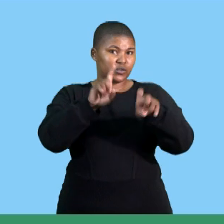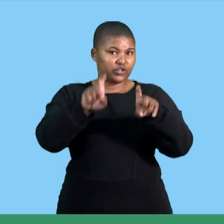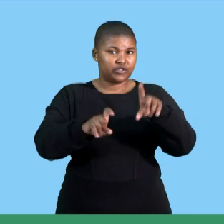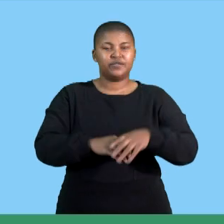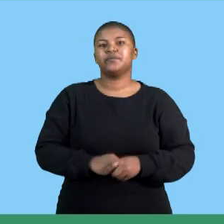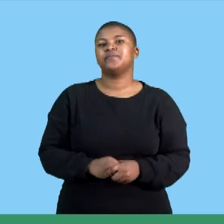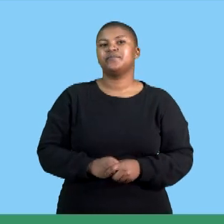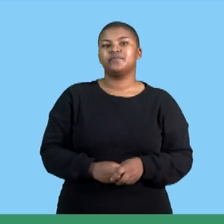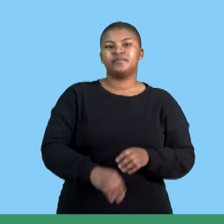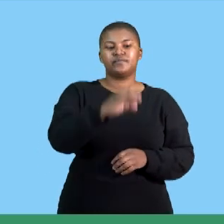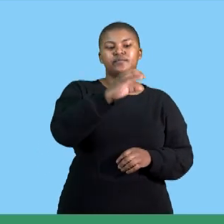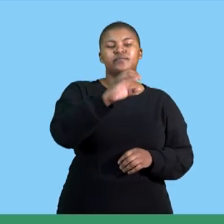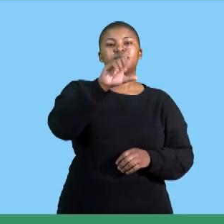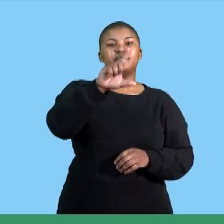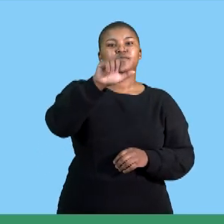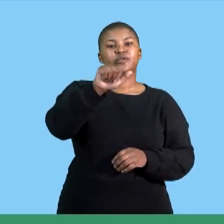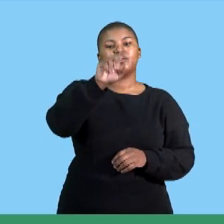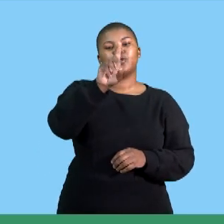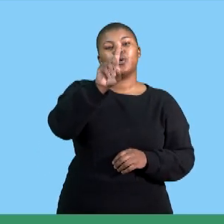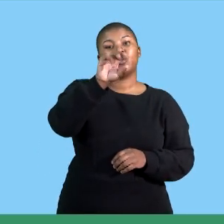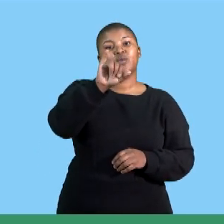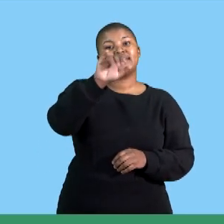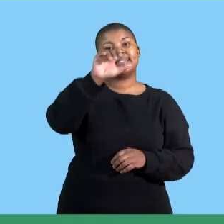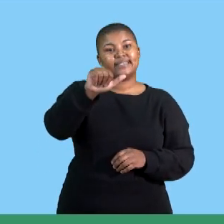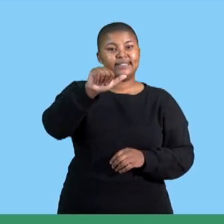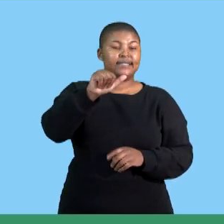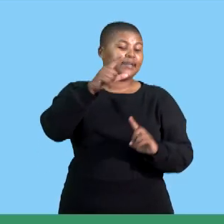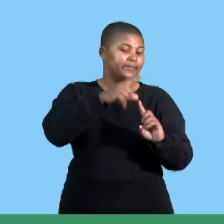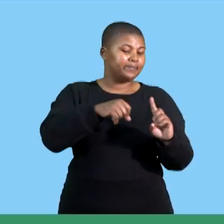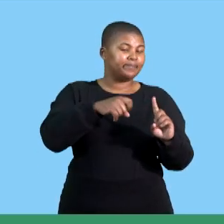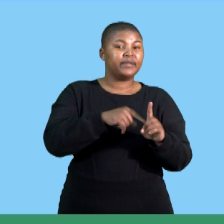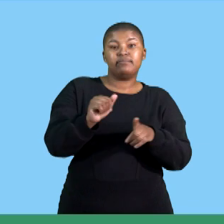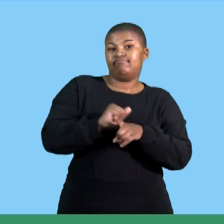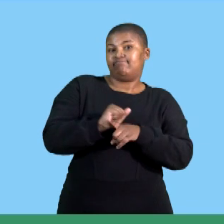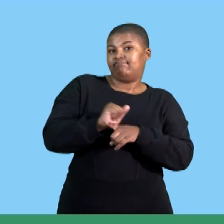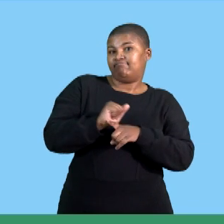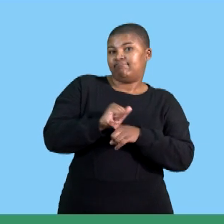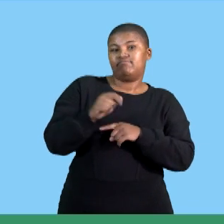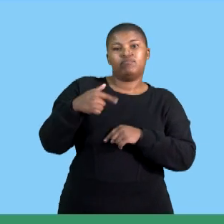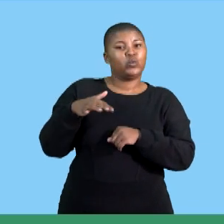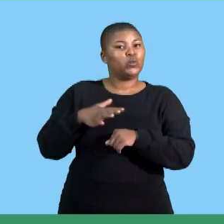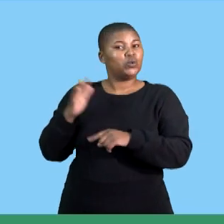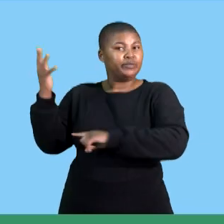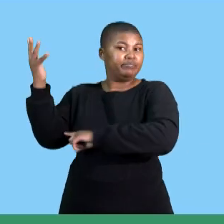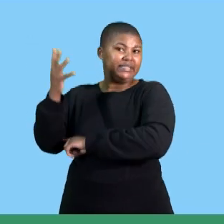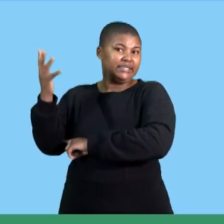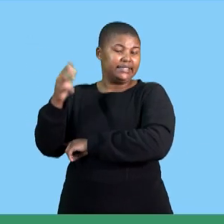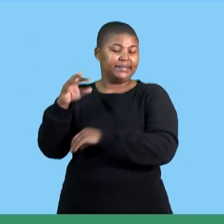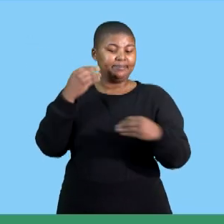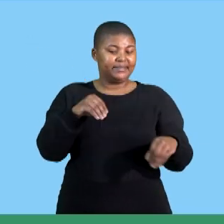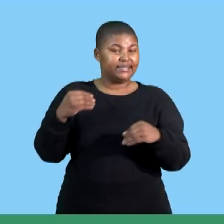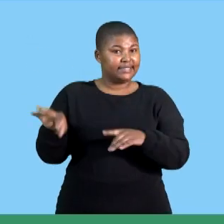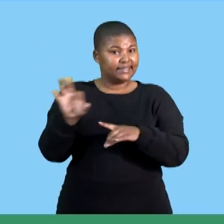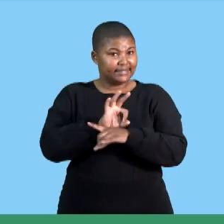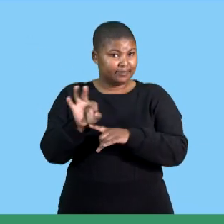claudia's presentation claudia is planning on presenting her business plan to various stakeholders she has identified